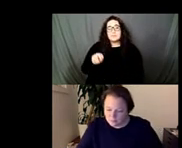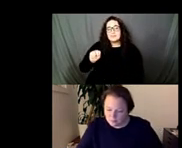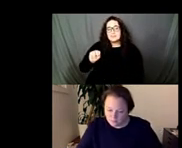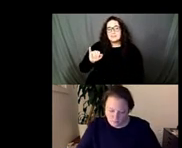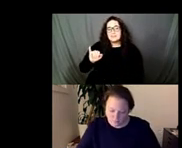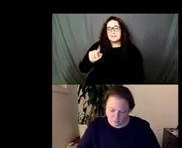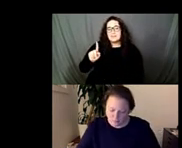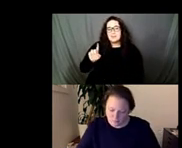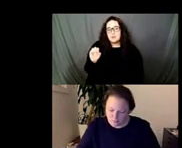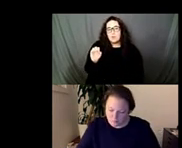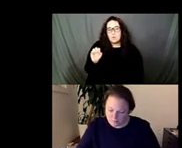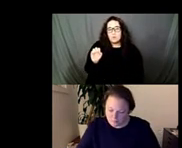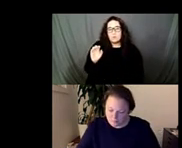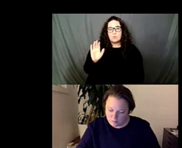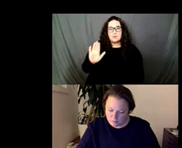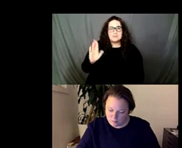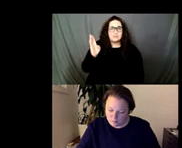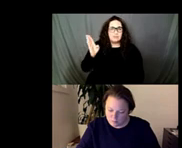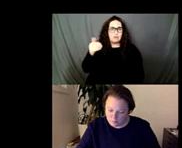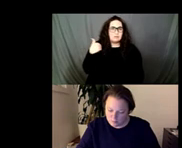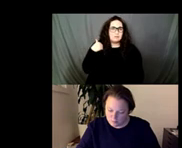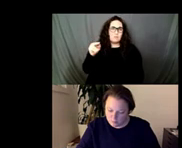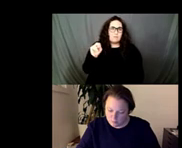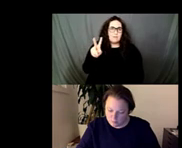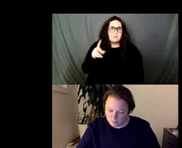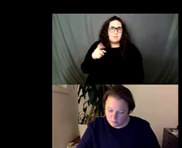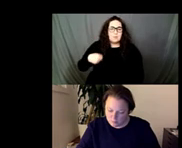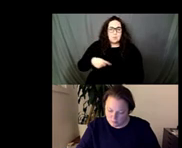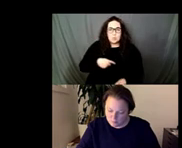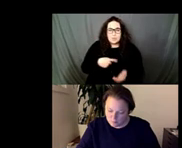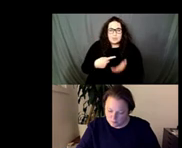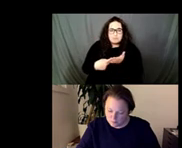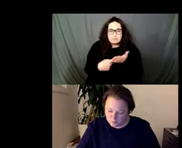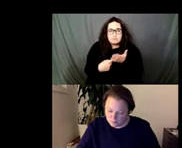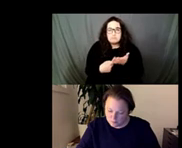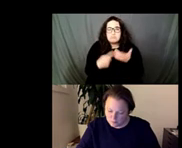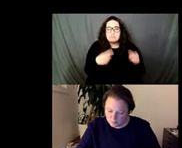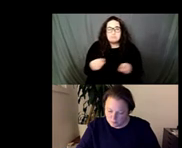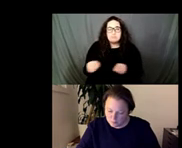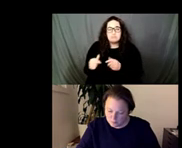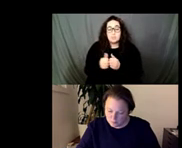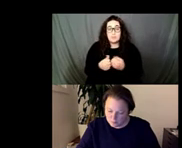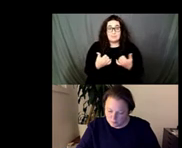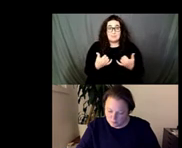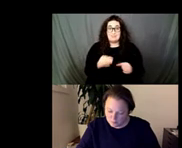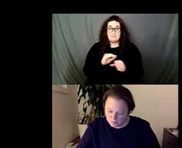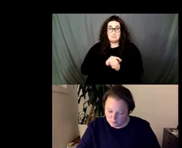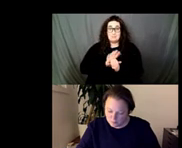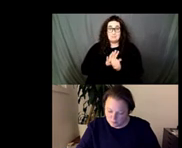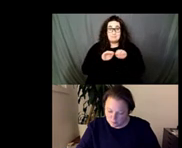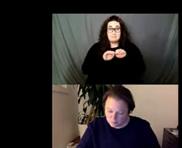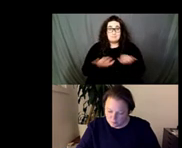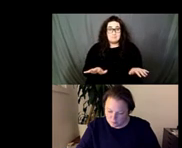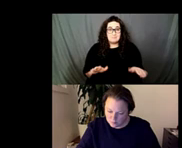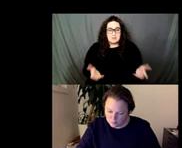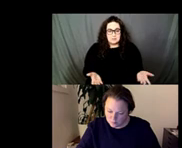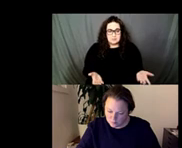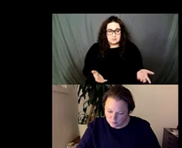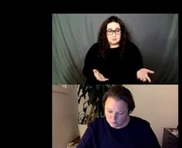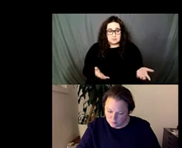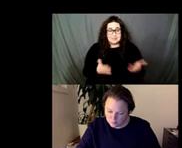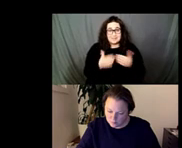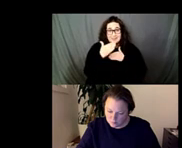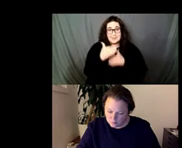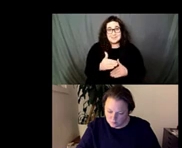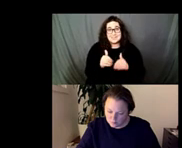his first um talk was that in in the kind of pandemic situation um you know not only did you have this